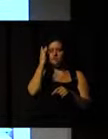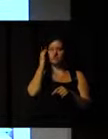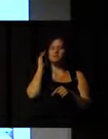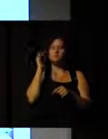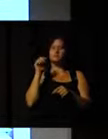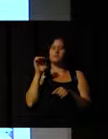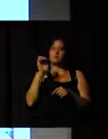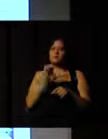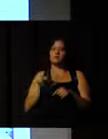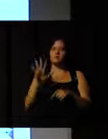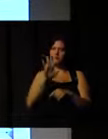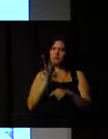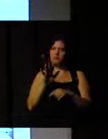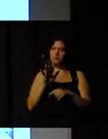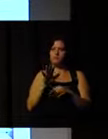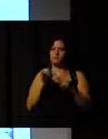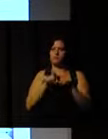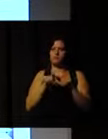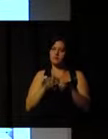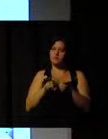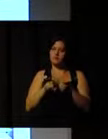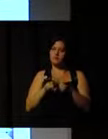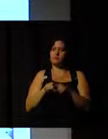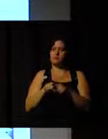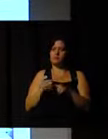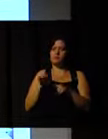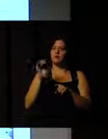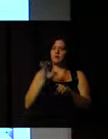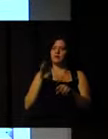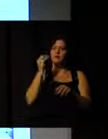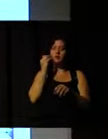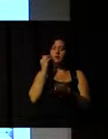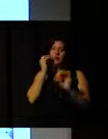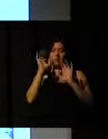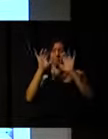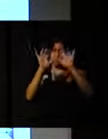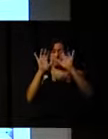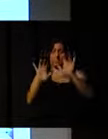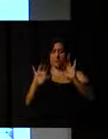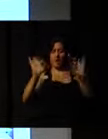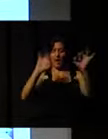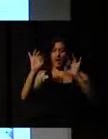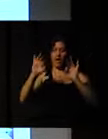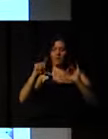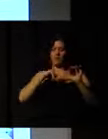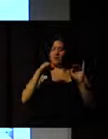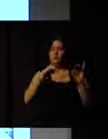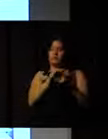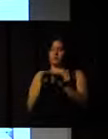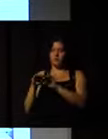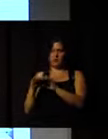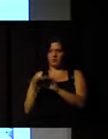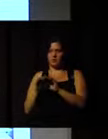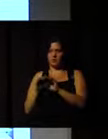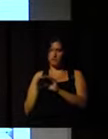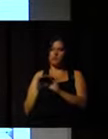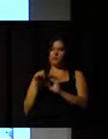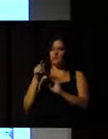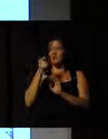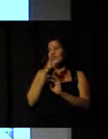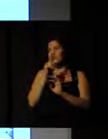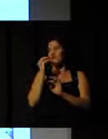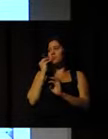the European Union is trying to define this model by the end of 2014.